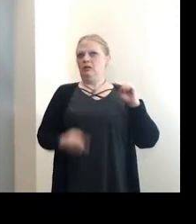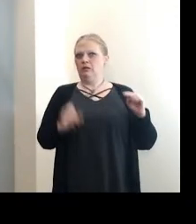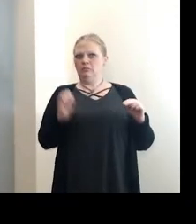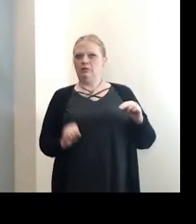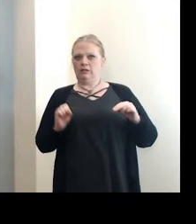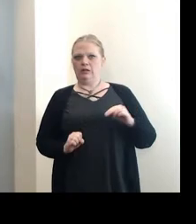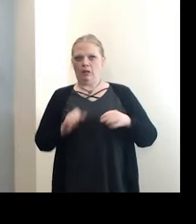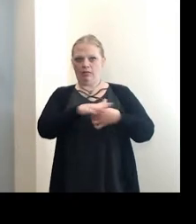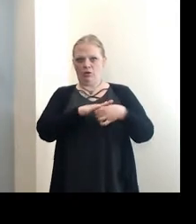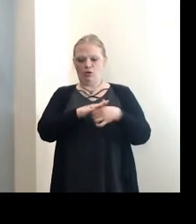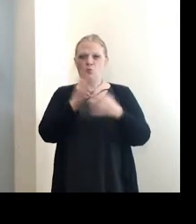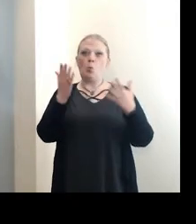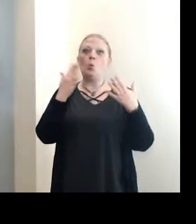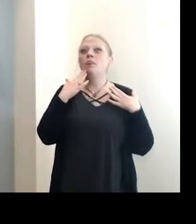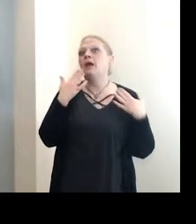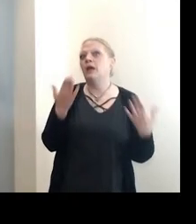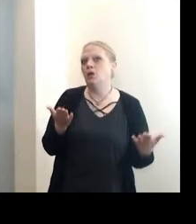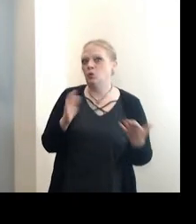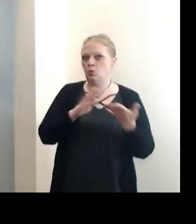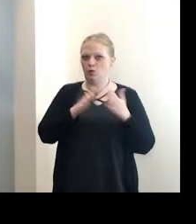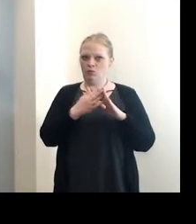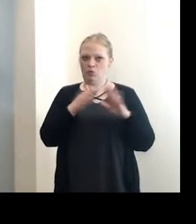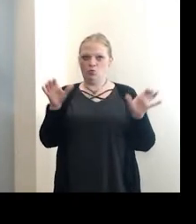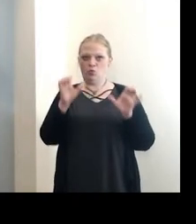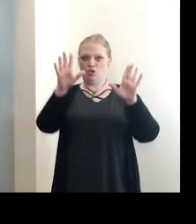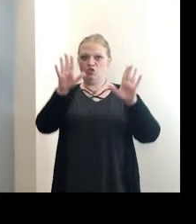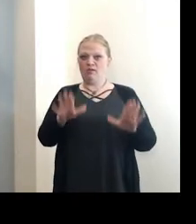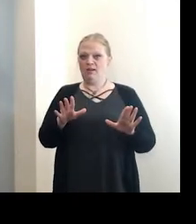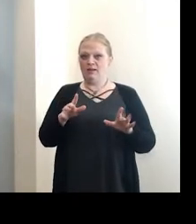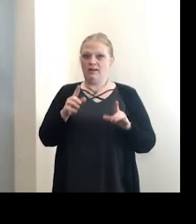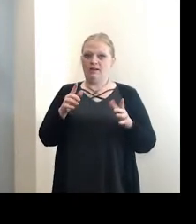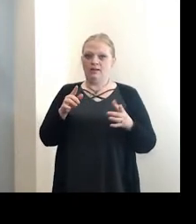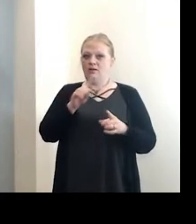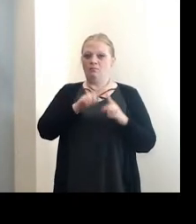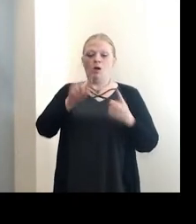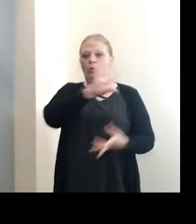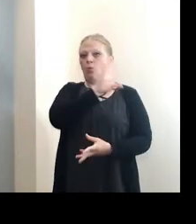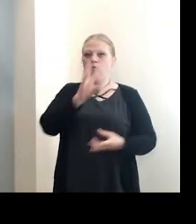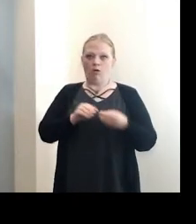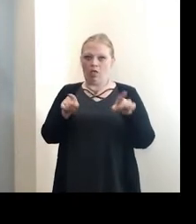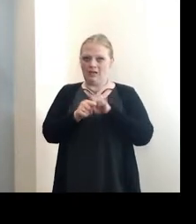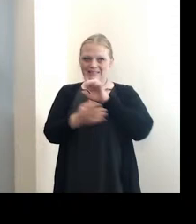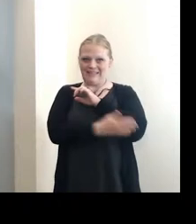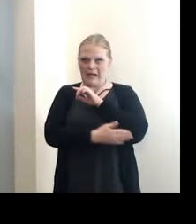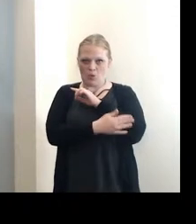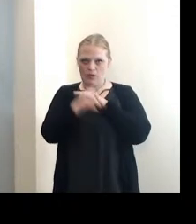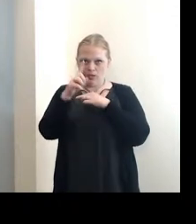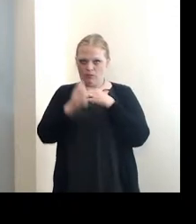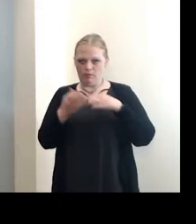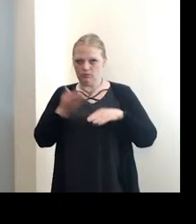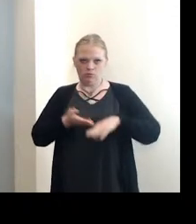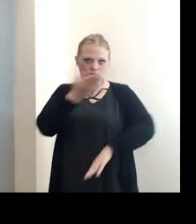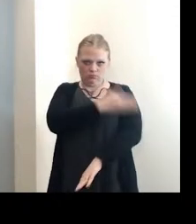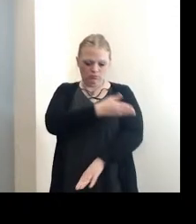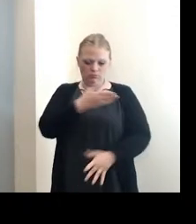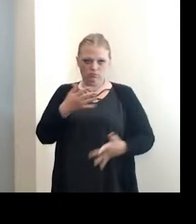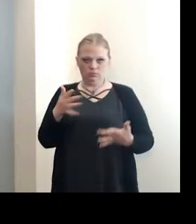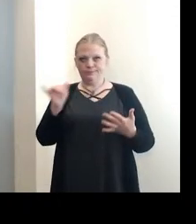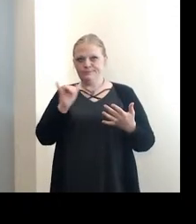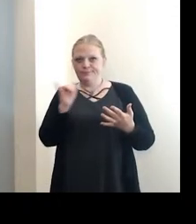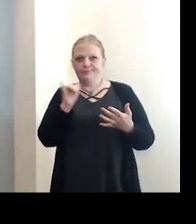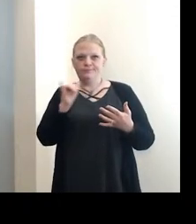areas, so I want to thank the communities that are doing great. We need to do better as overall as a county, and we need some of our areas like